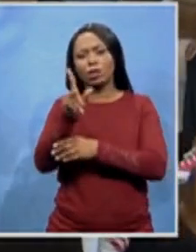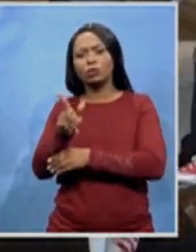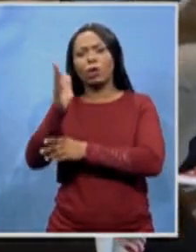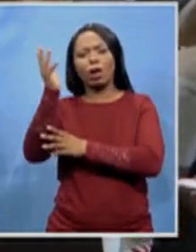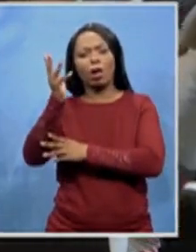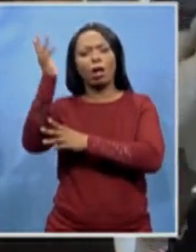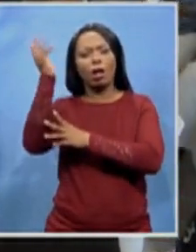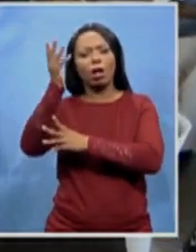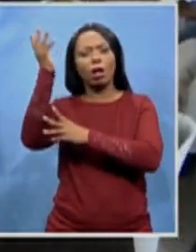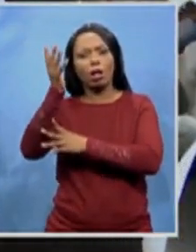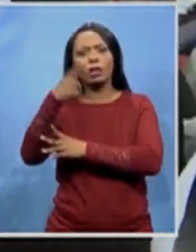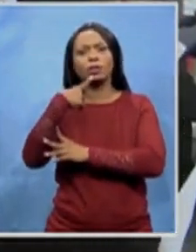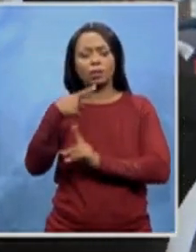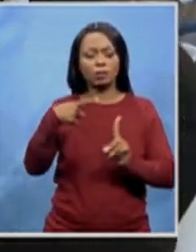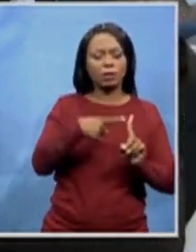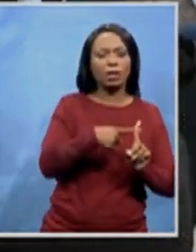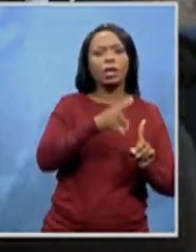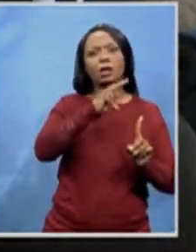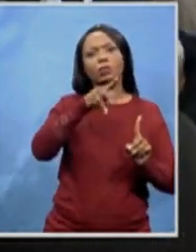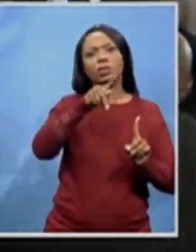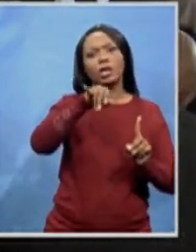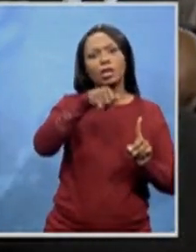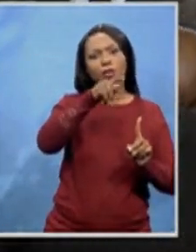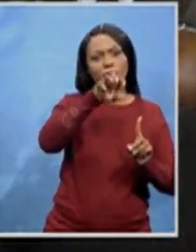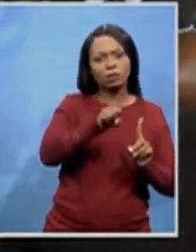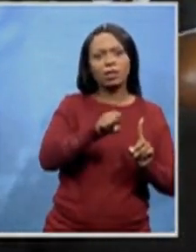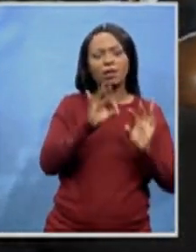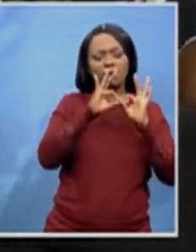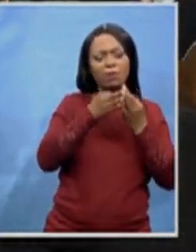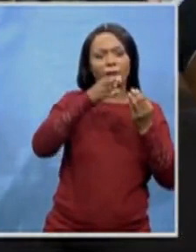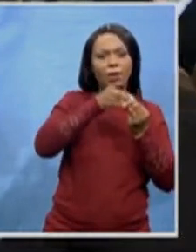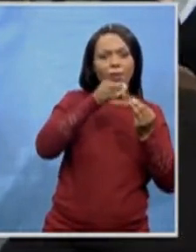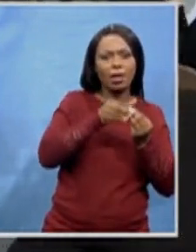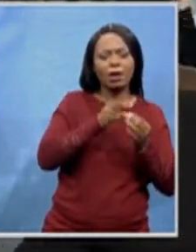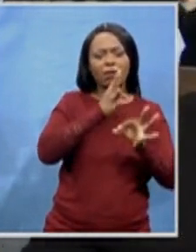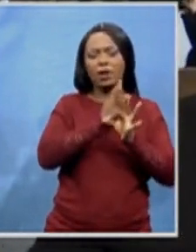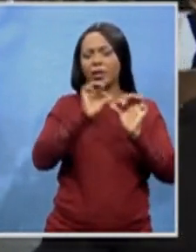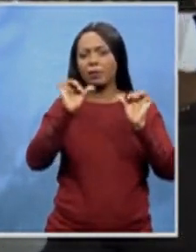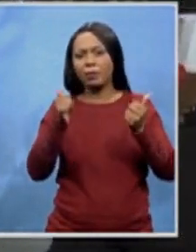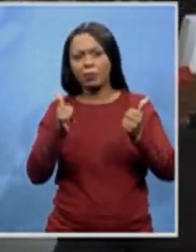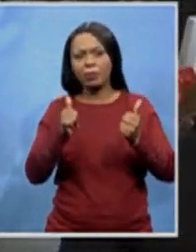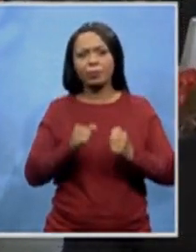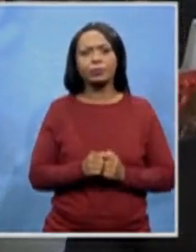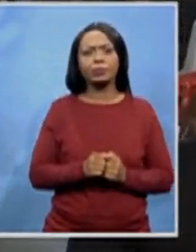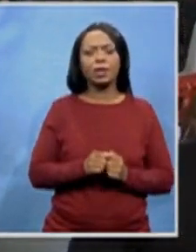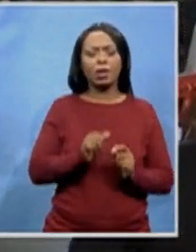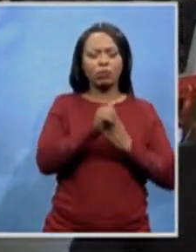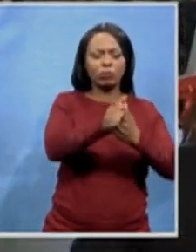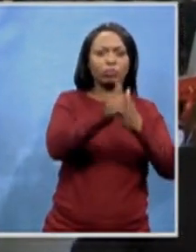as a father, as a colleague, who felt that we should speak about